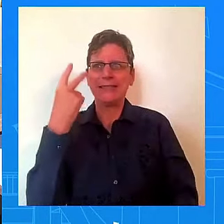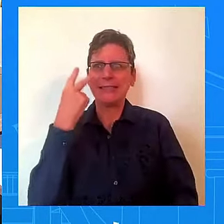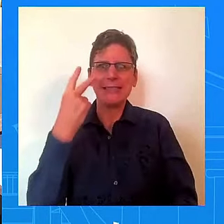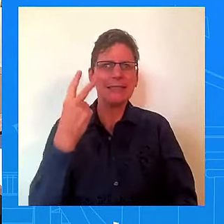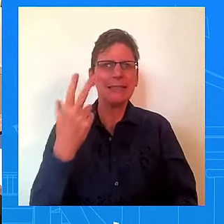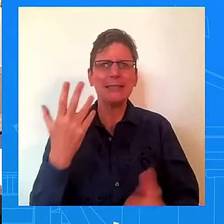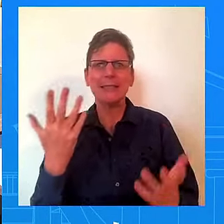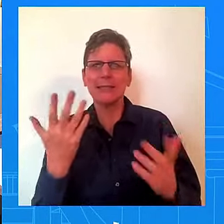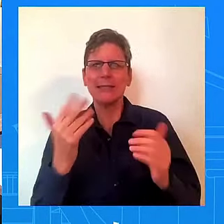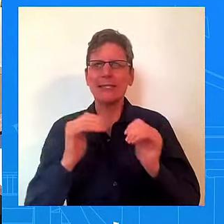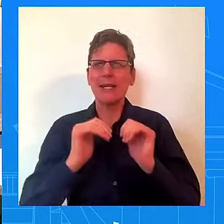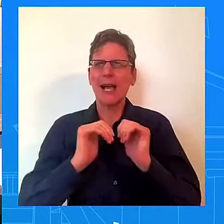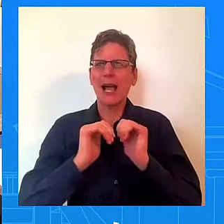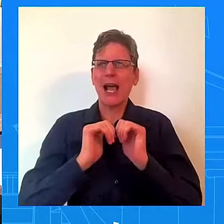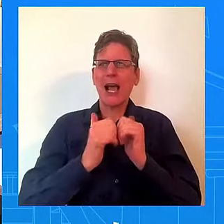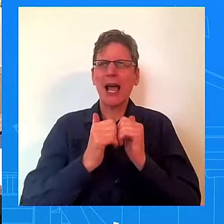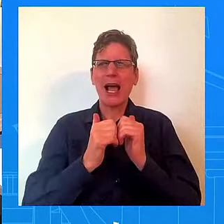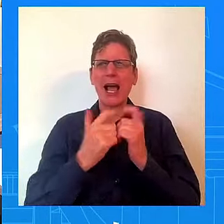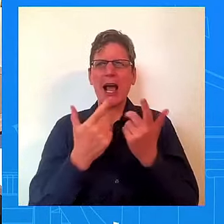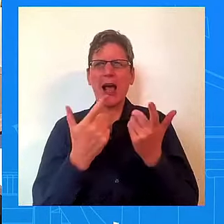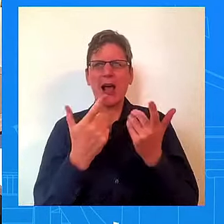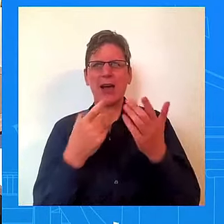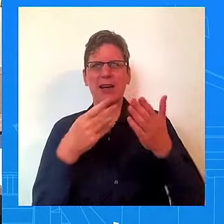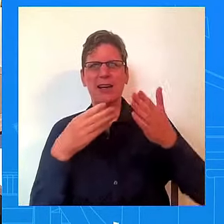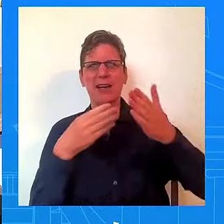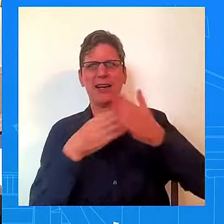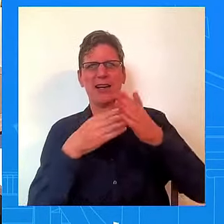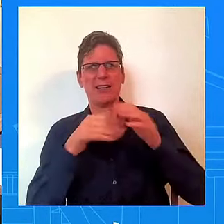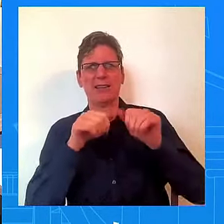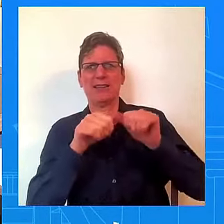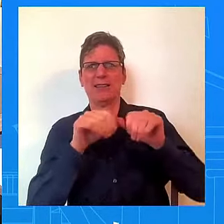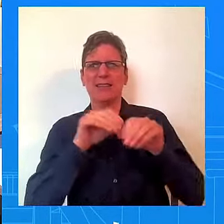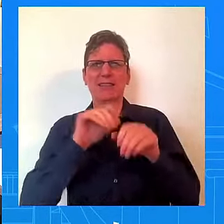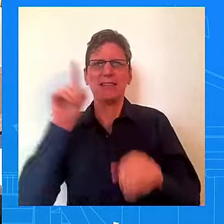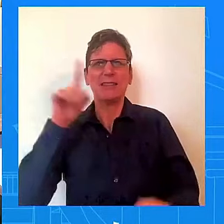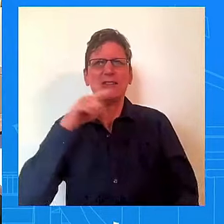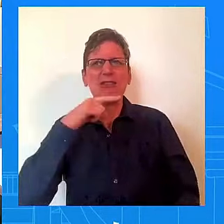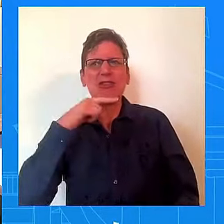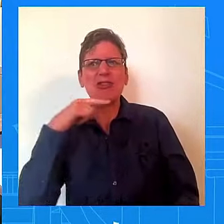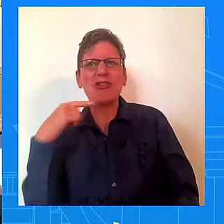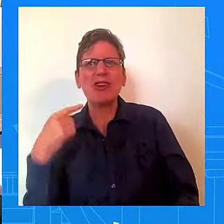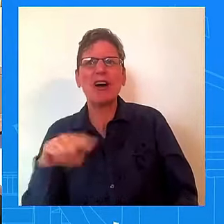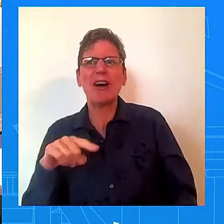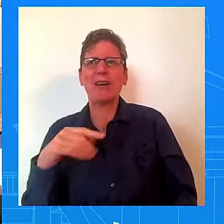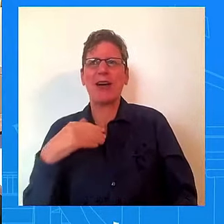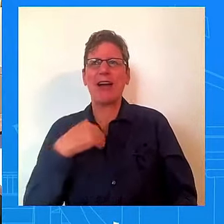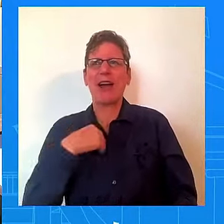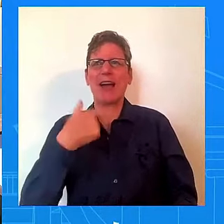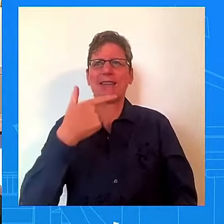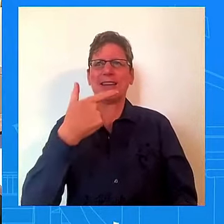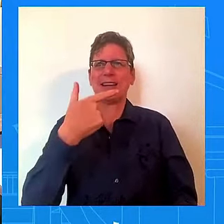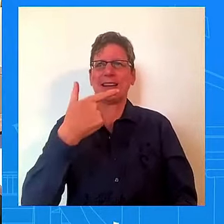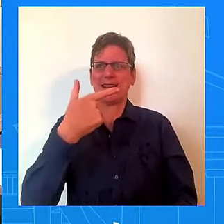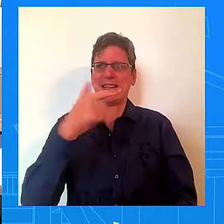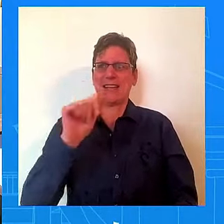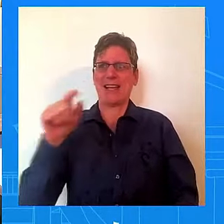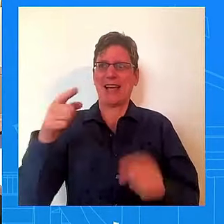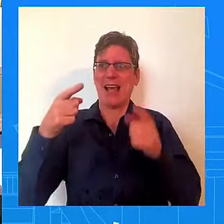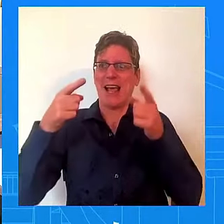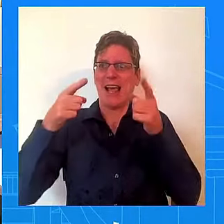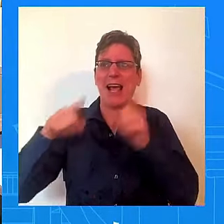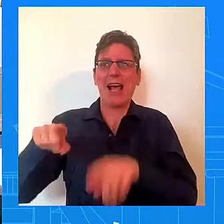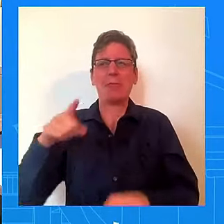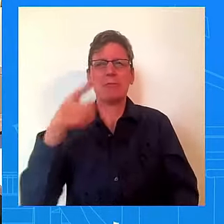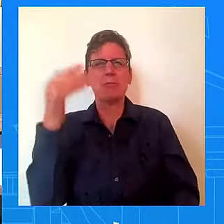just quickly, when the General Assembly happens, we understand that Zelenskyy is going to come to the U.S. Is he going to meet with President Biden and Vice President